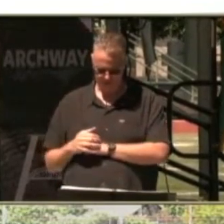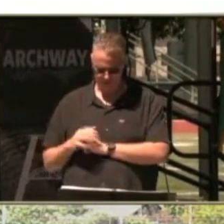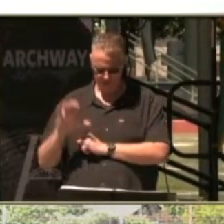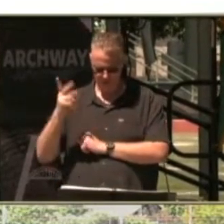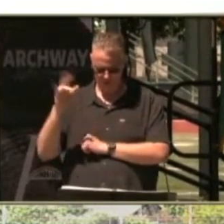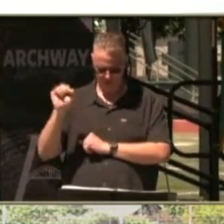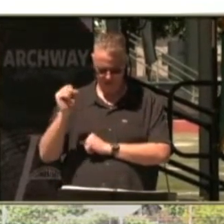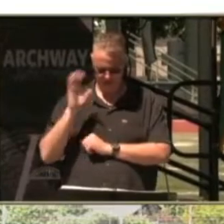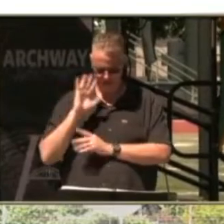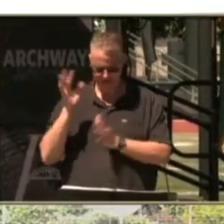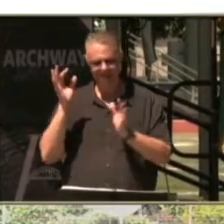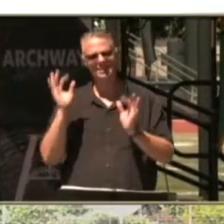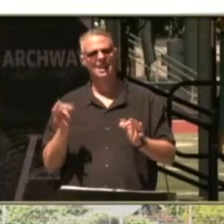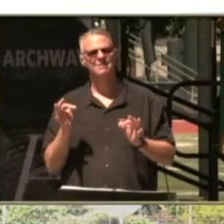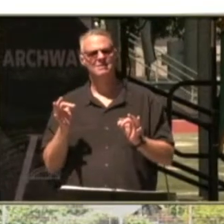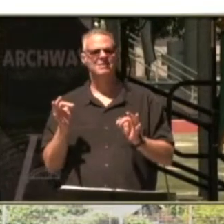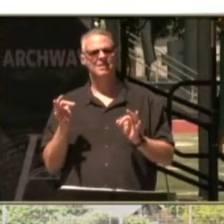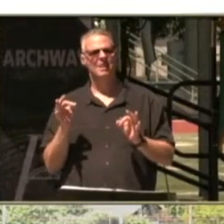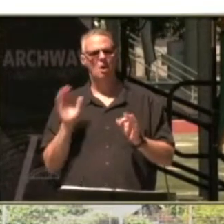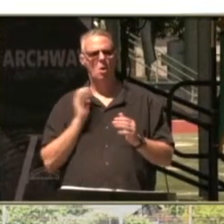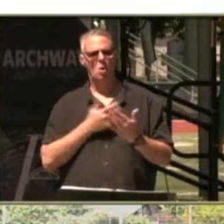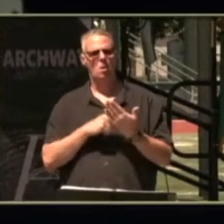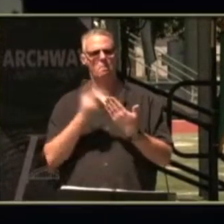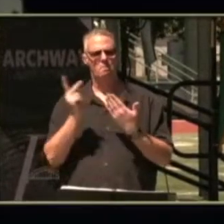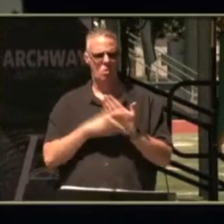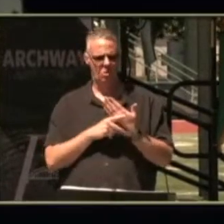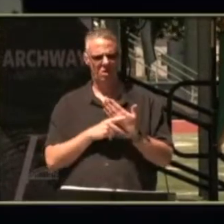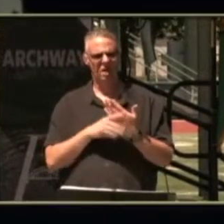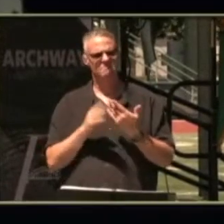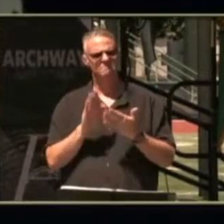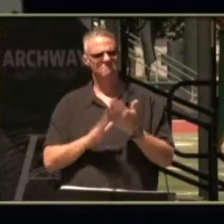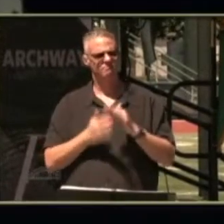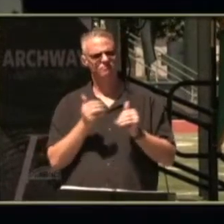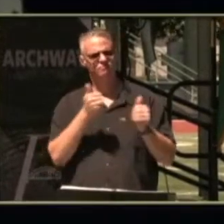to uh finish up with our program after one year